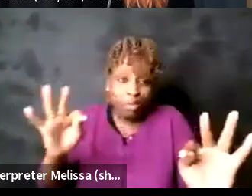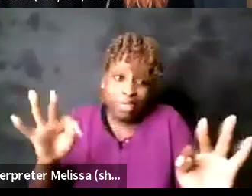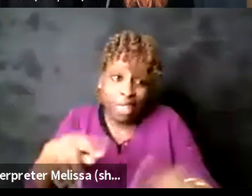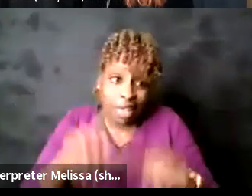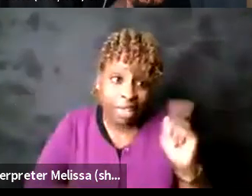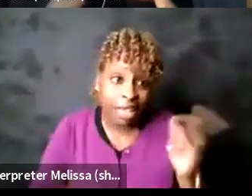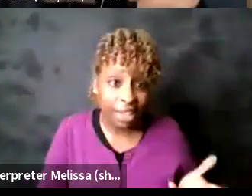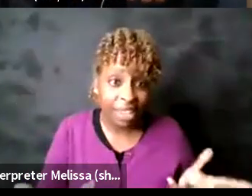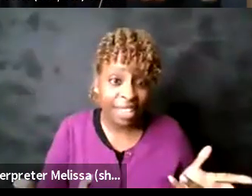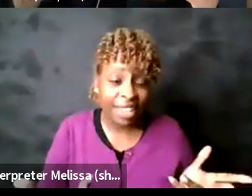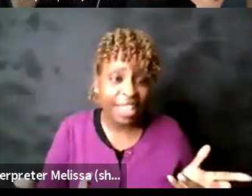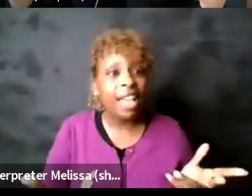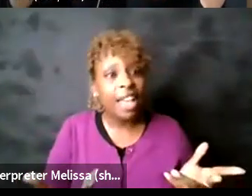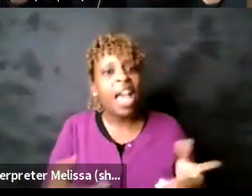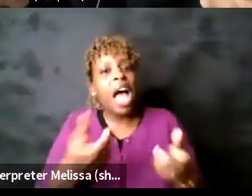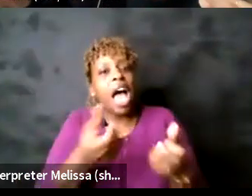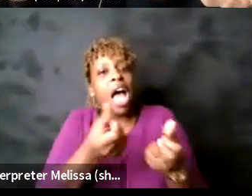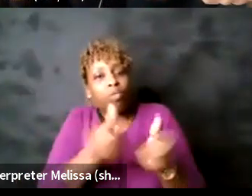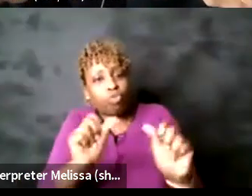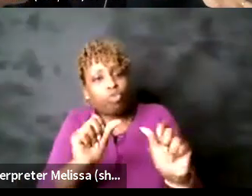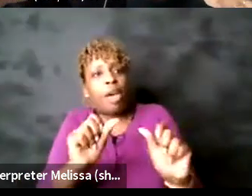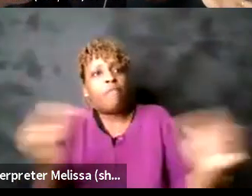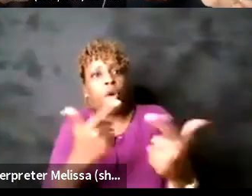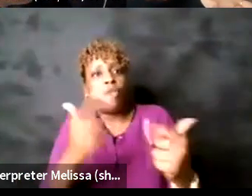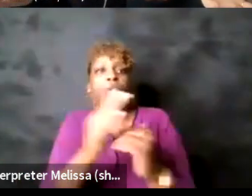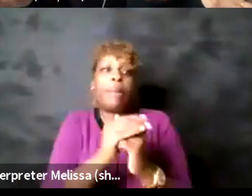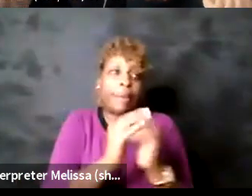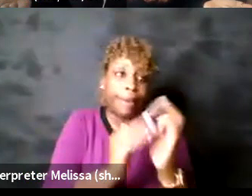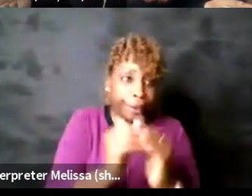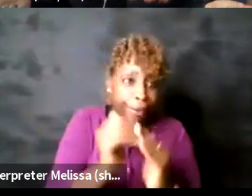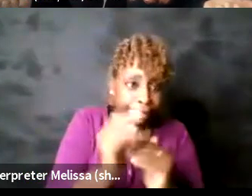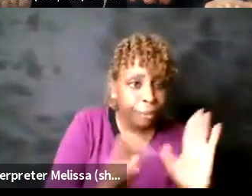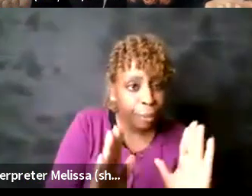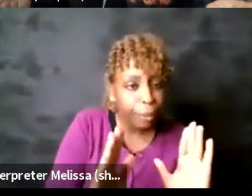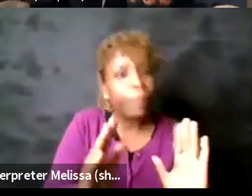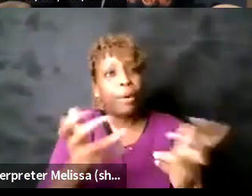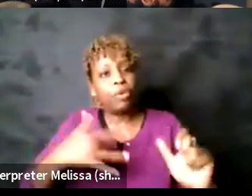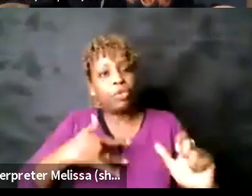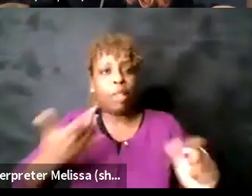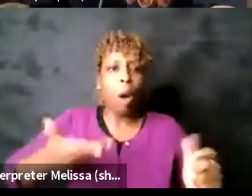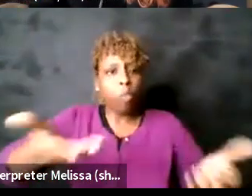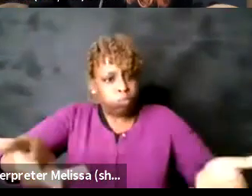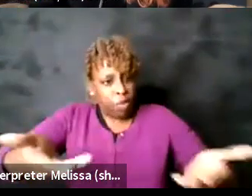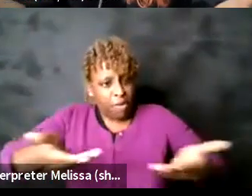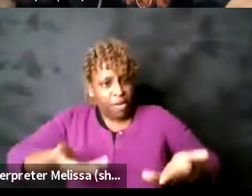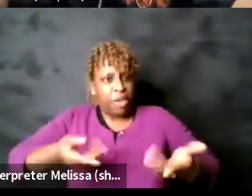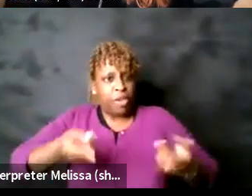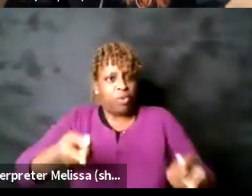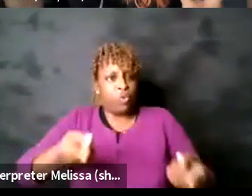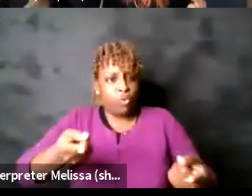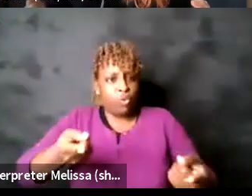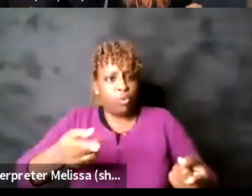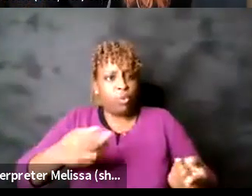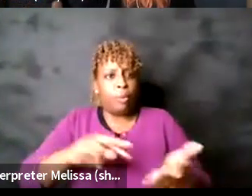I'm not sure that's quite the right word we try to make it as inviting uh a space as possible for